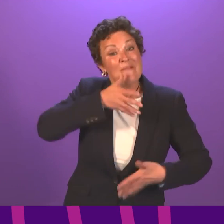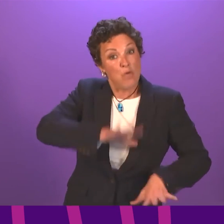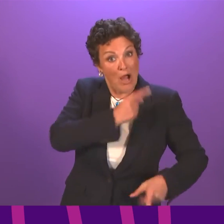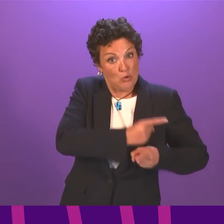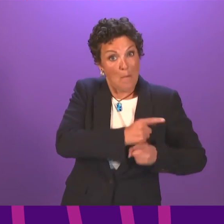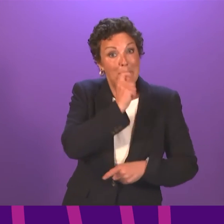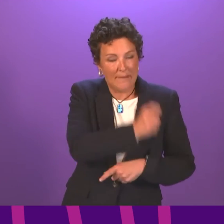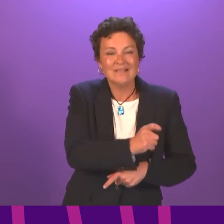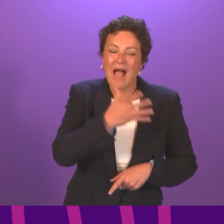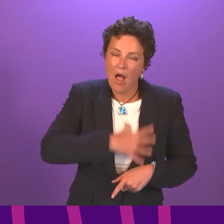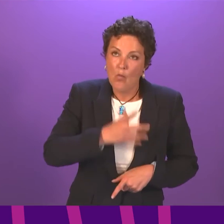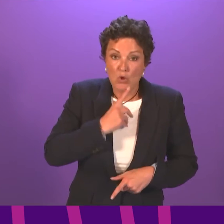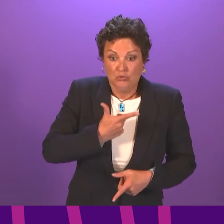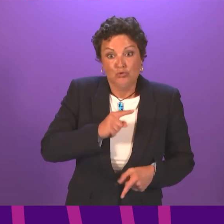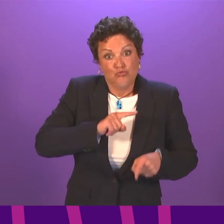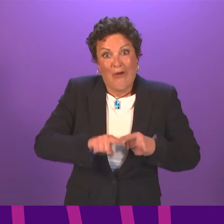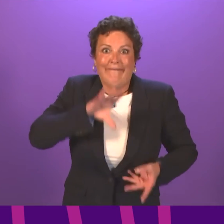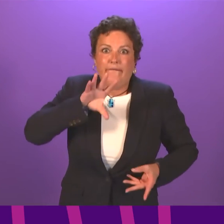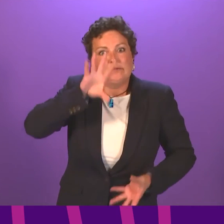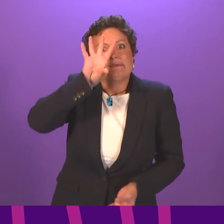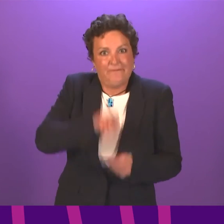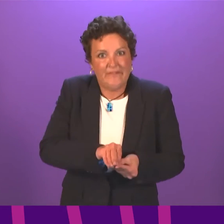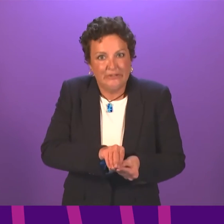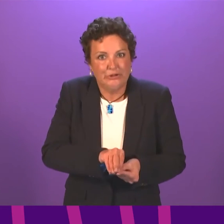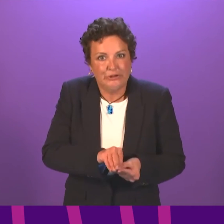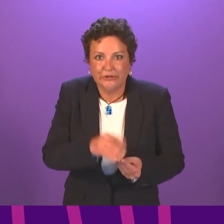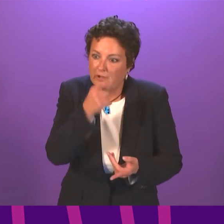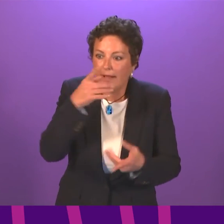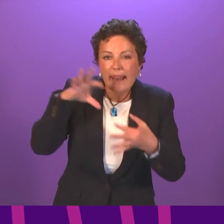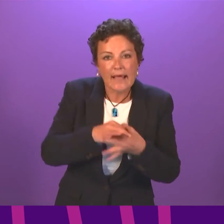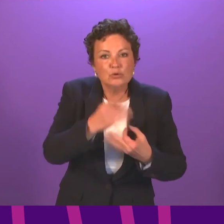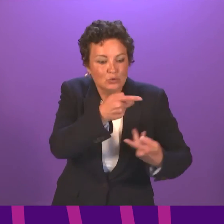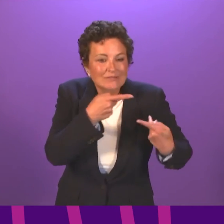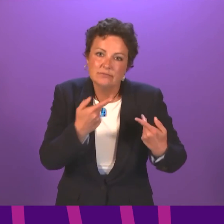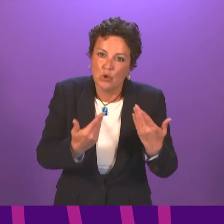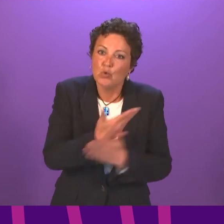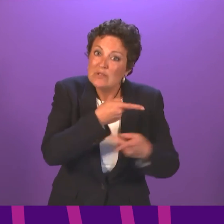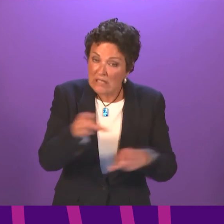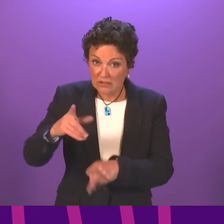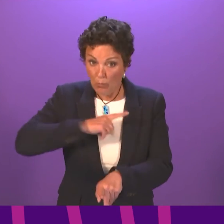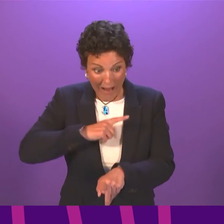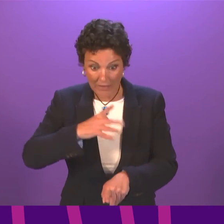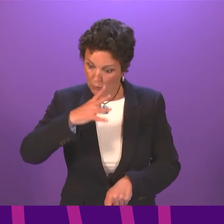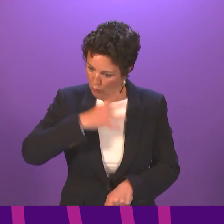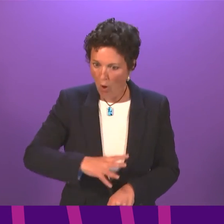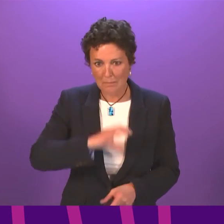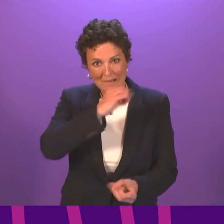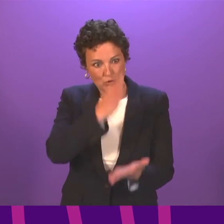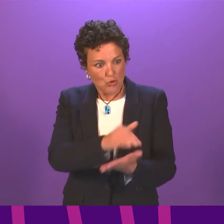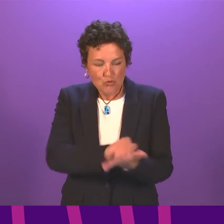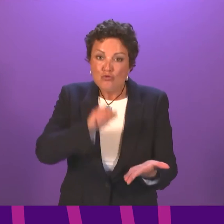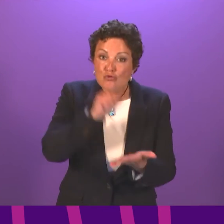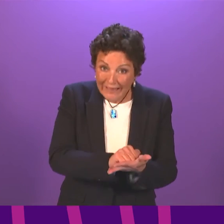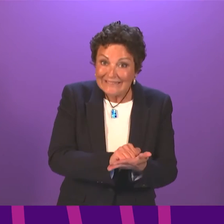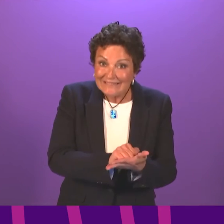the explanation around the first part of the system, the main part of the system, because we want to get it right on the first time for young people so that they